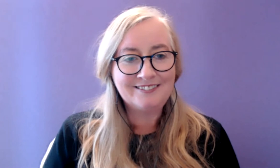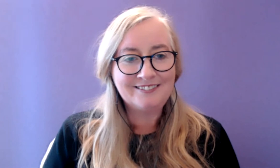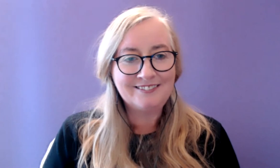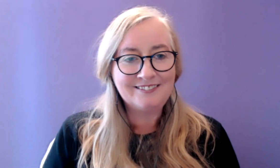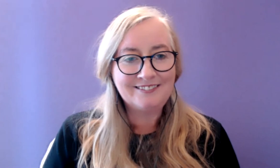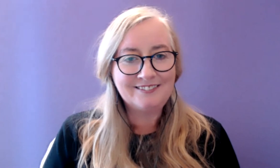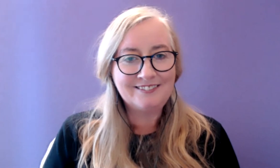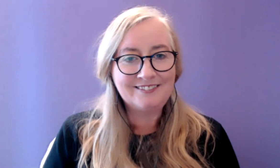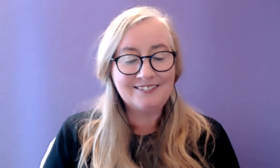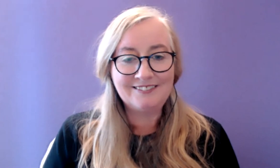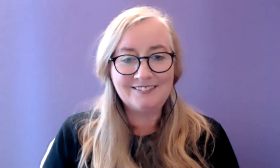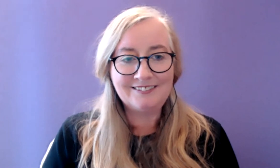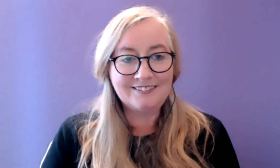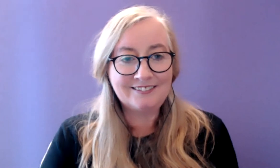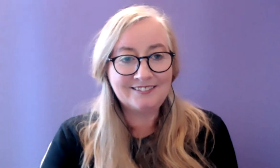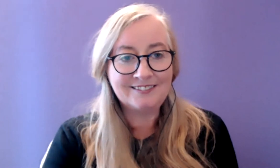thanks very much